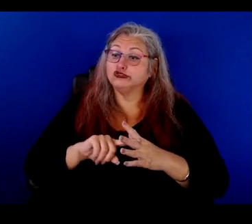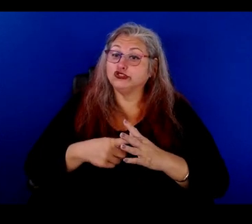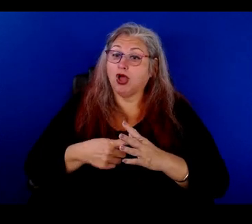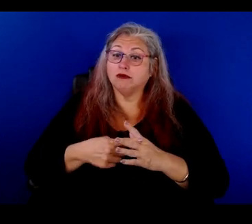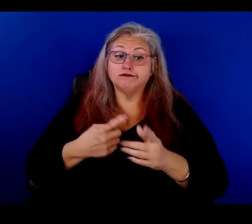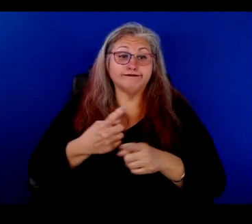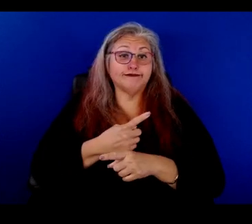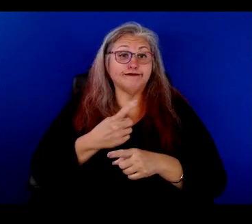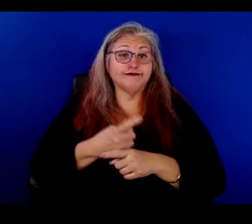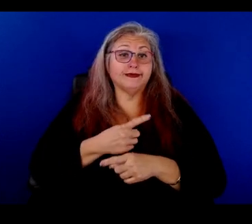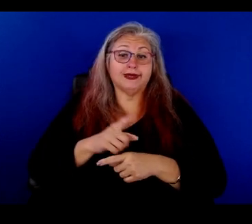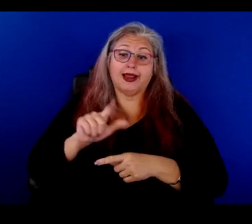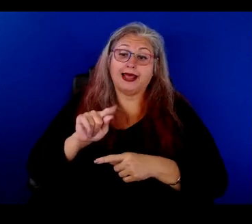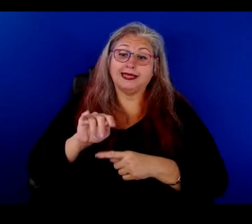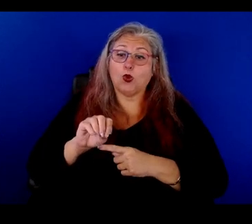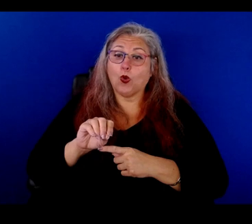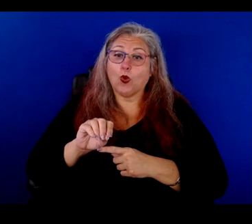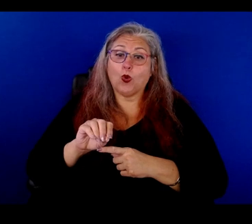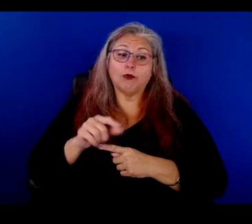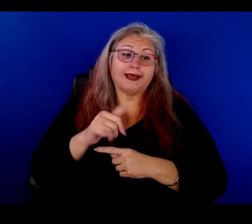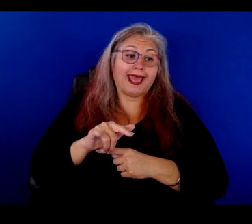Okay. Okay.